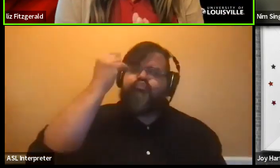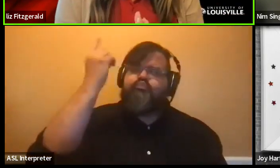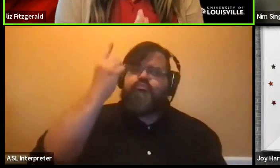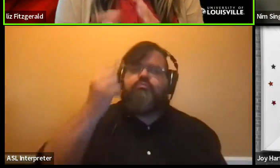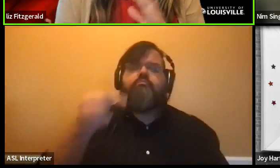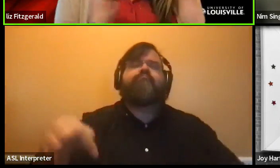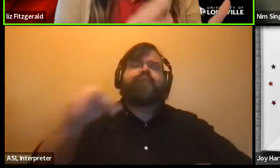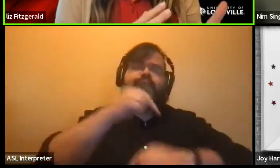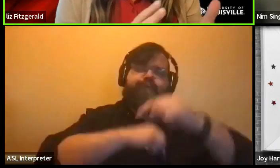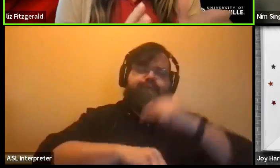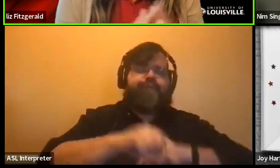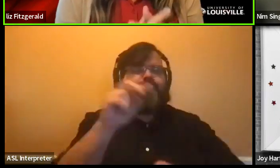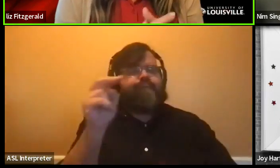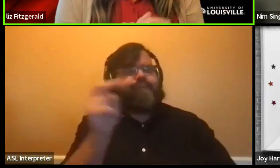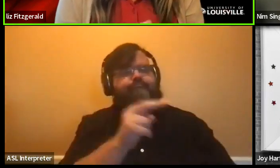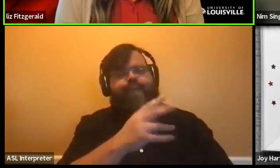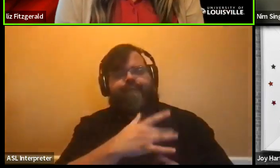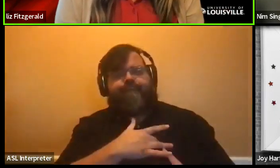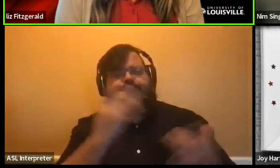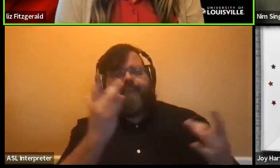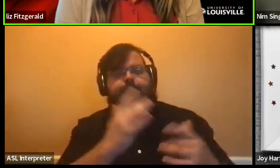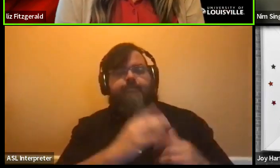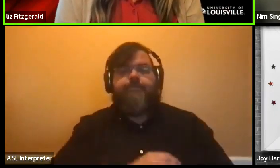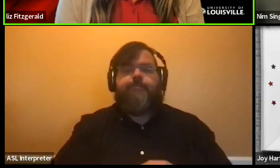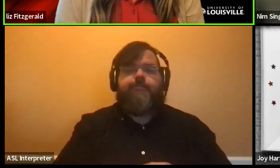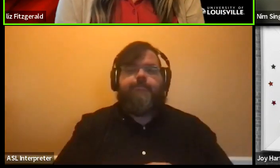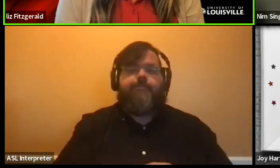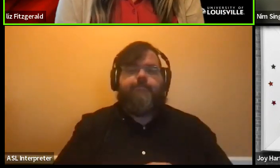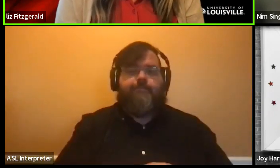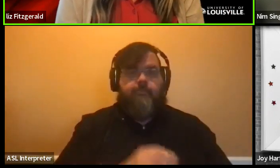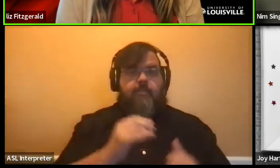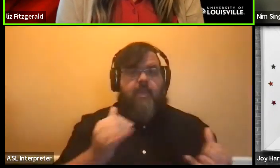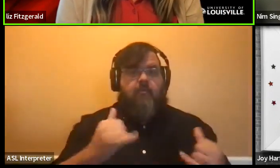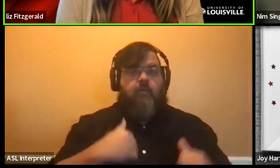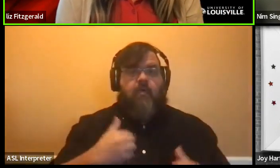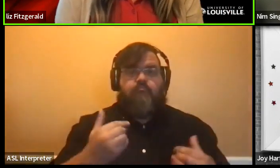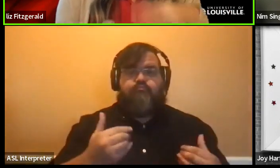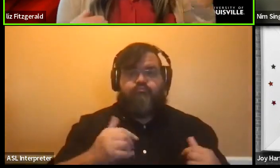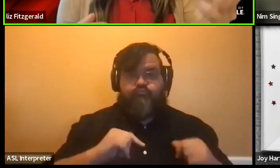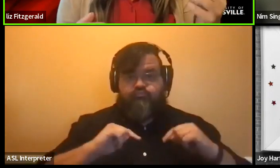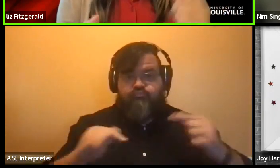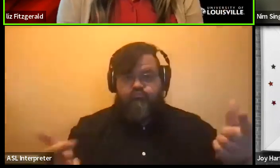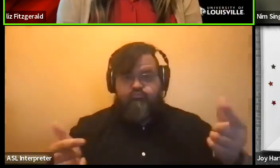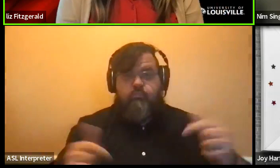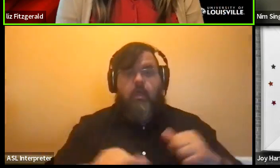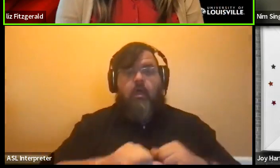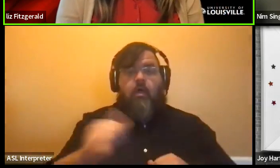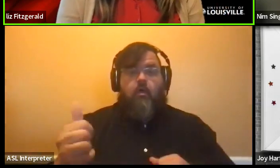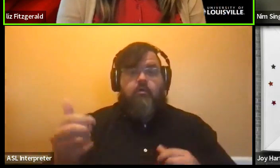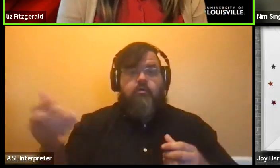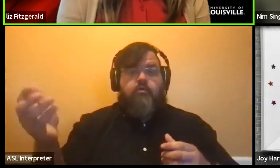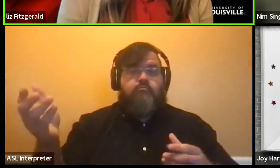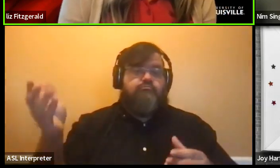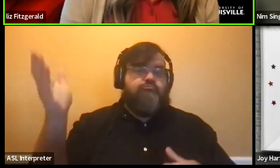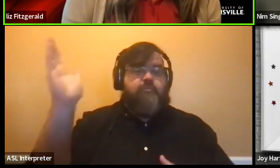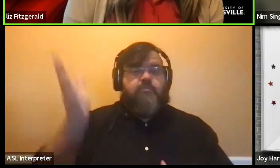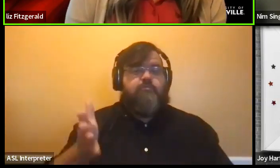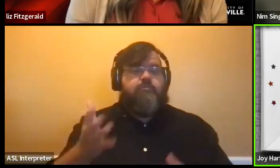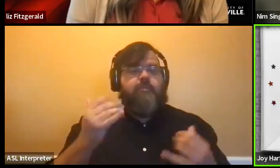do right now is I'm going to throw it over to our other presenters today to make some introductions. And so I'm going to throw it to Dr. Joy Hart.